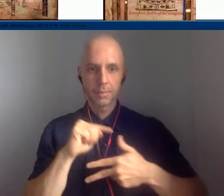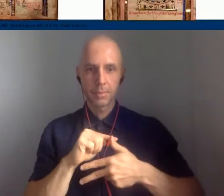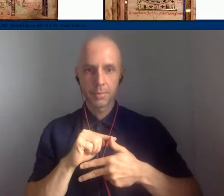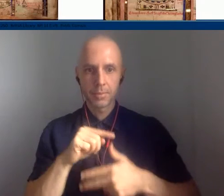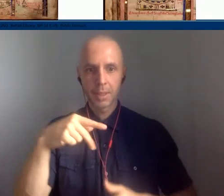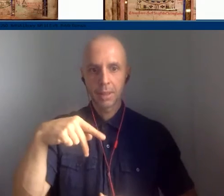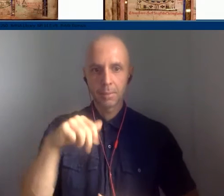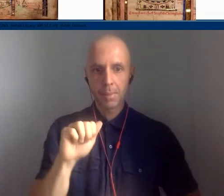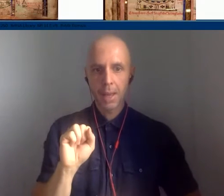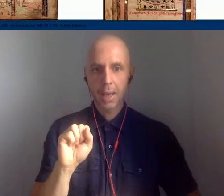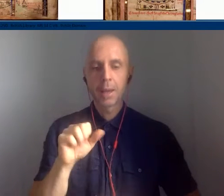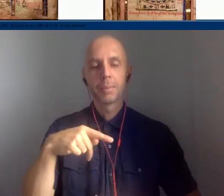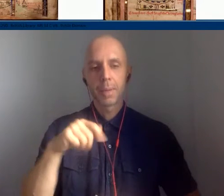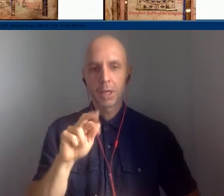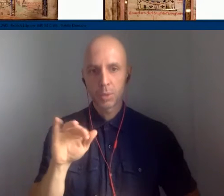before.